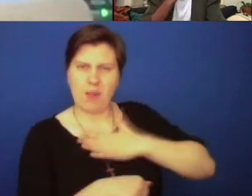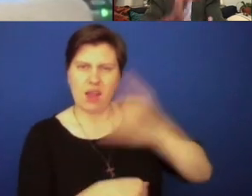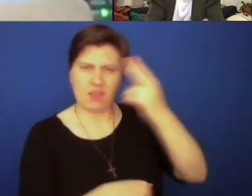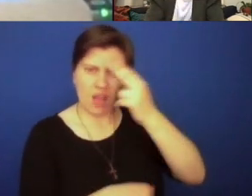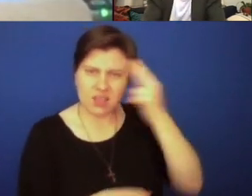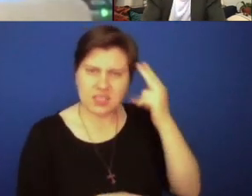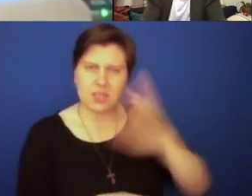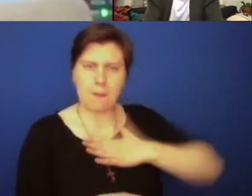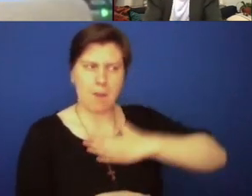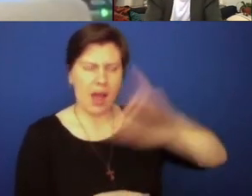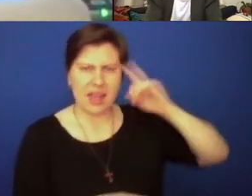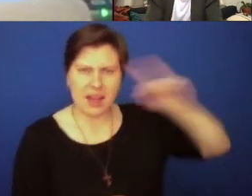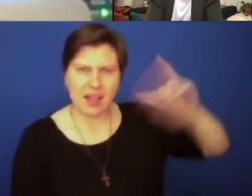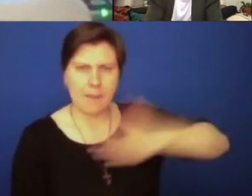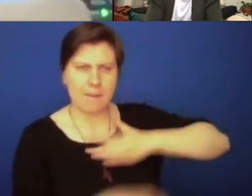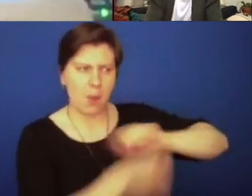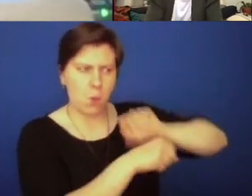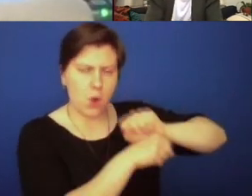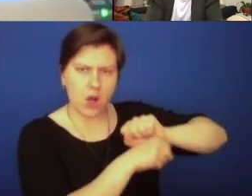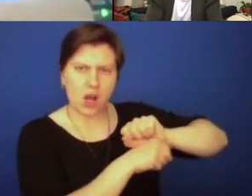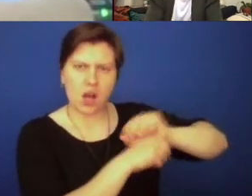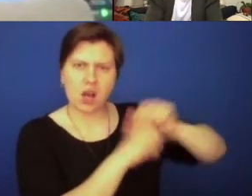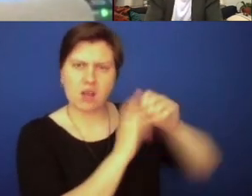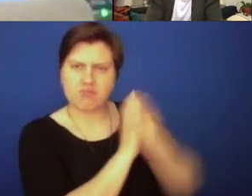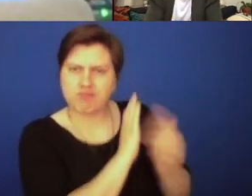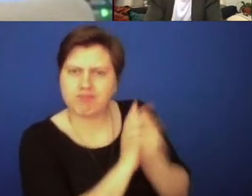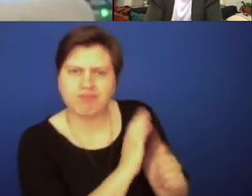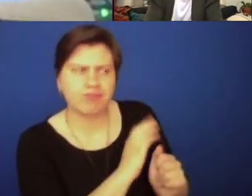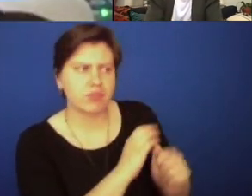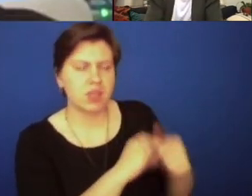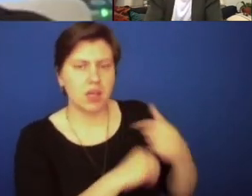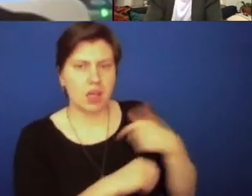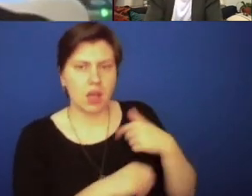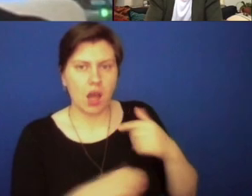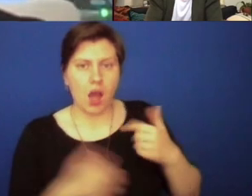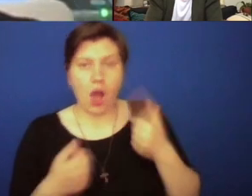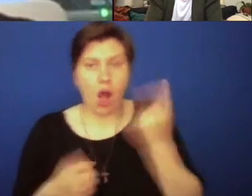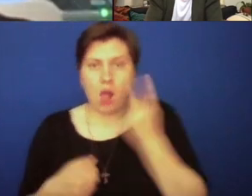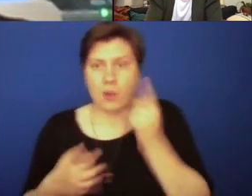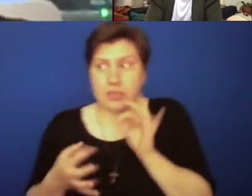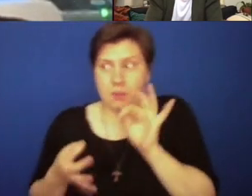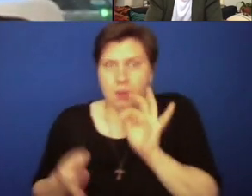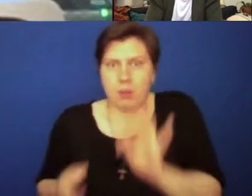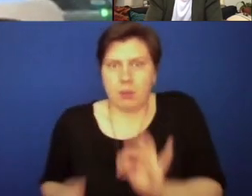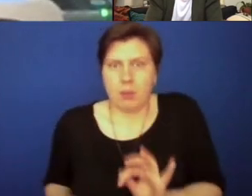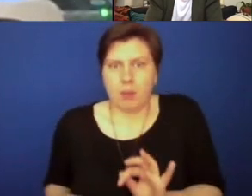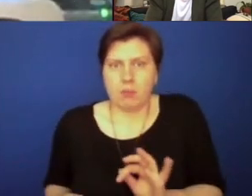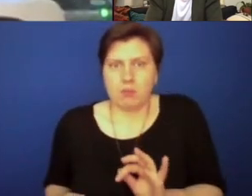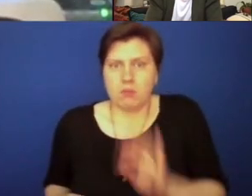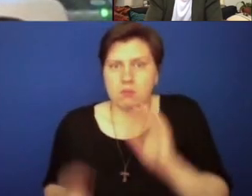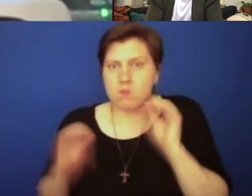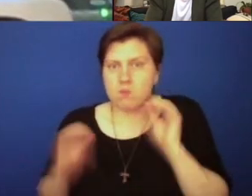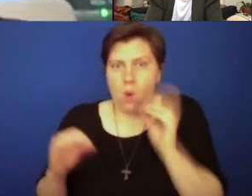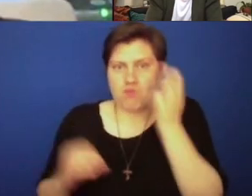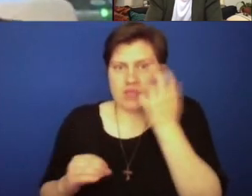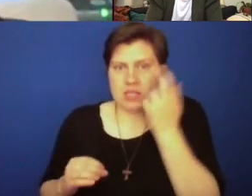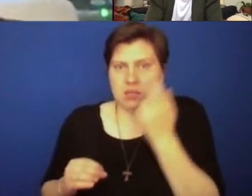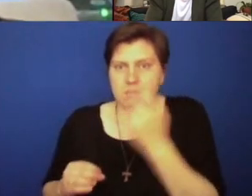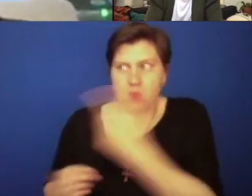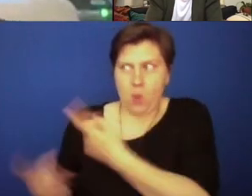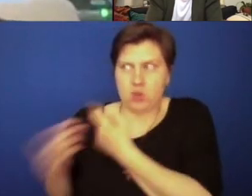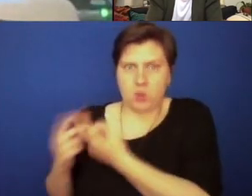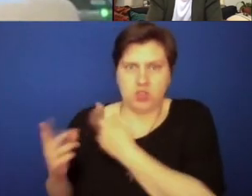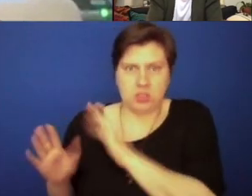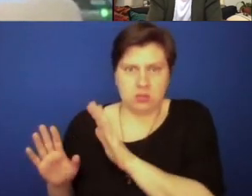question my intellect, to question my work ethic. Because, you know, the history, you know, shows that so many